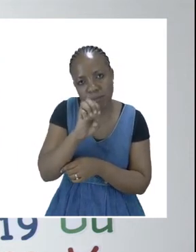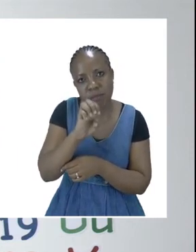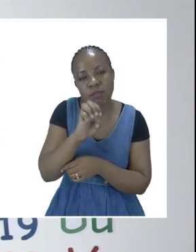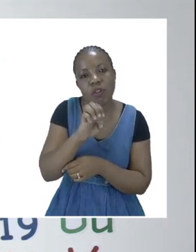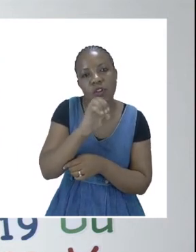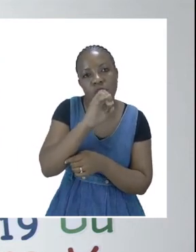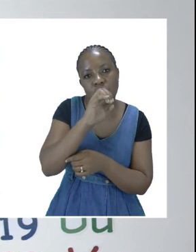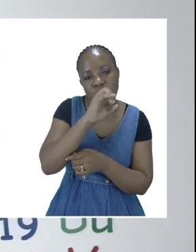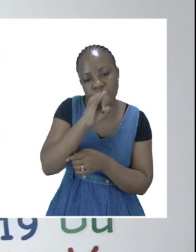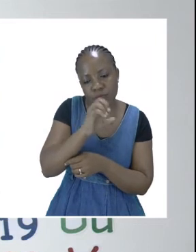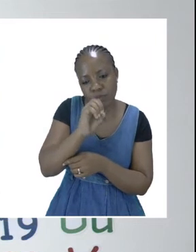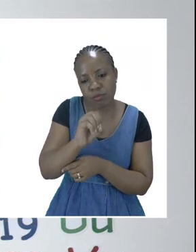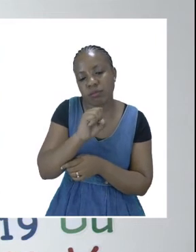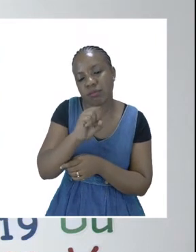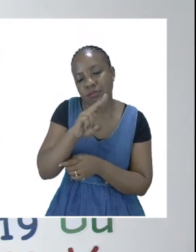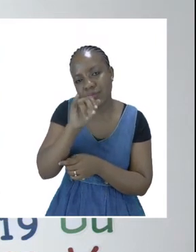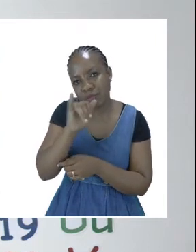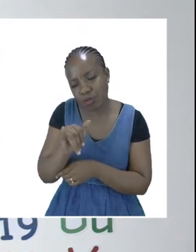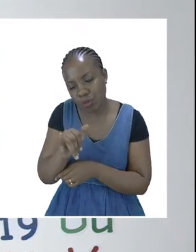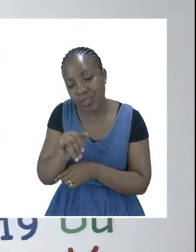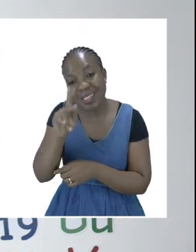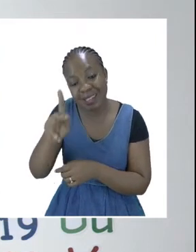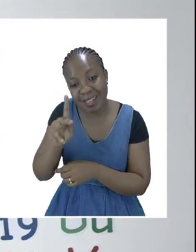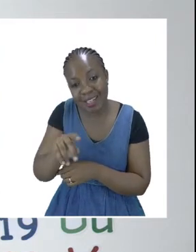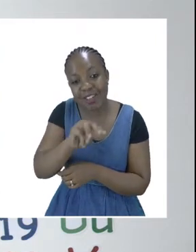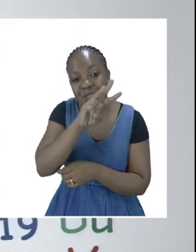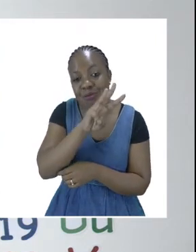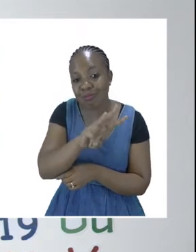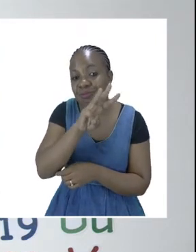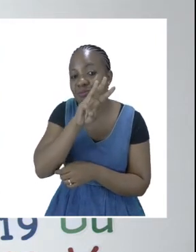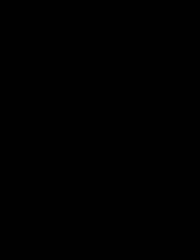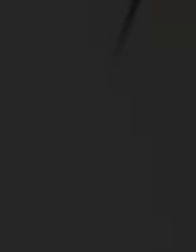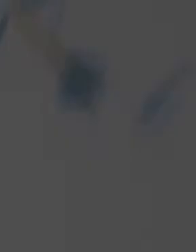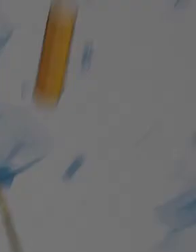in addition our website ZOSHI Online.